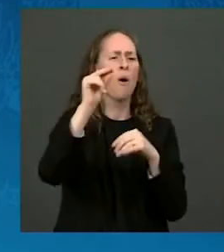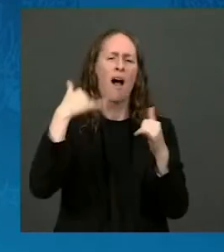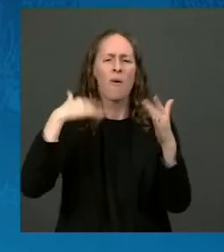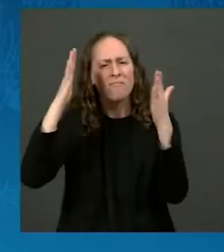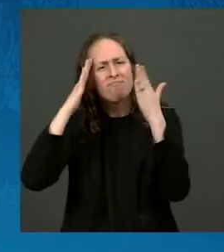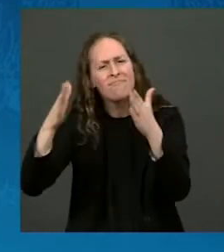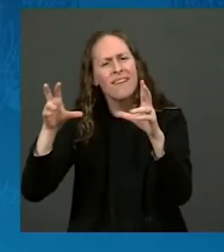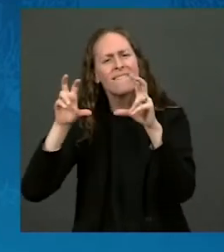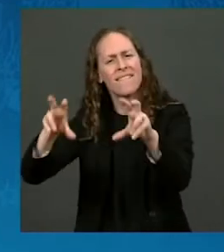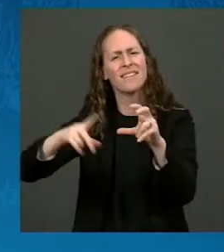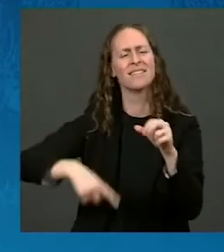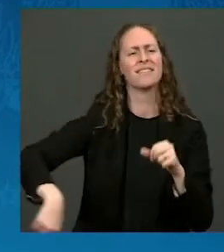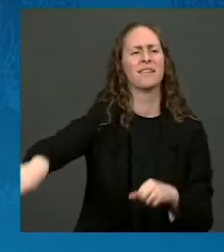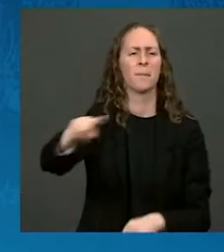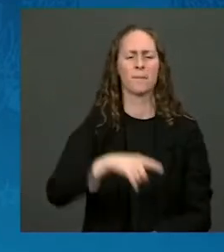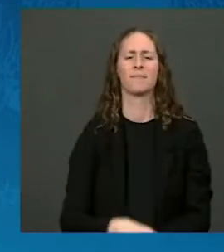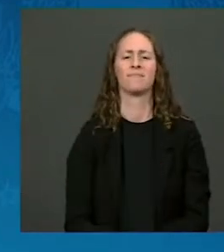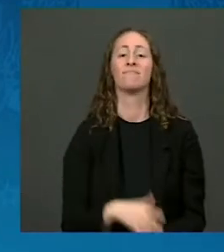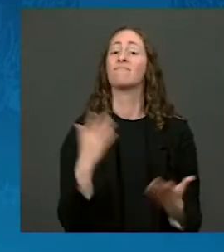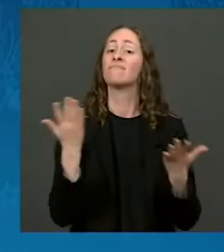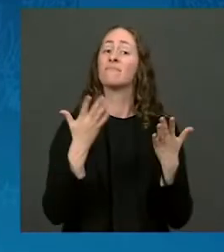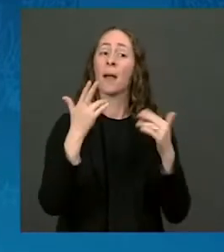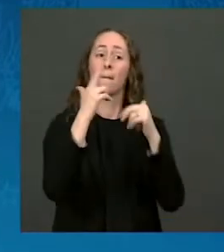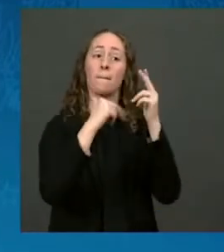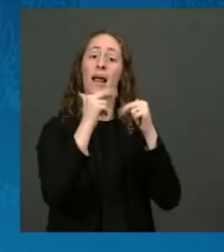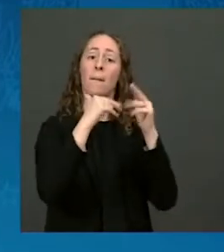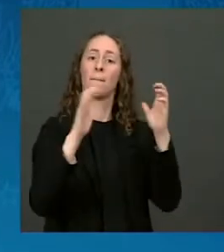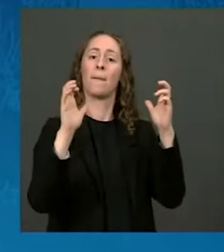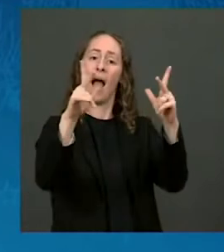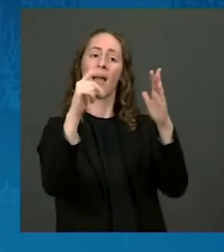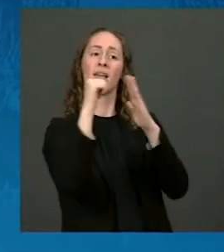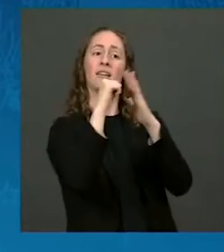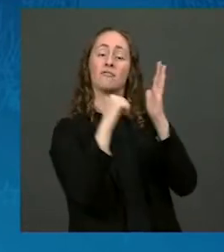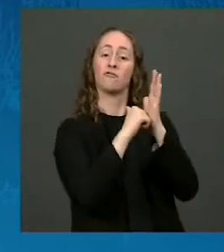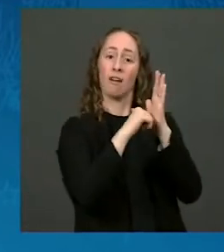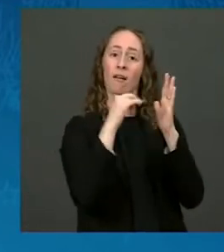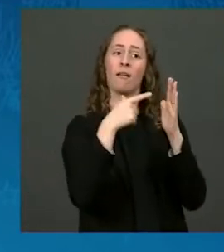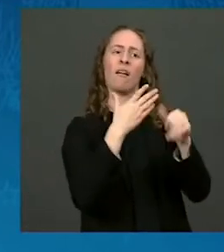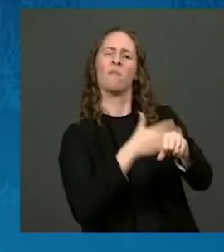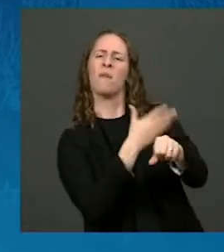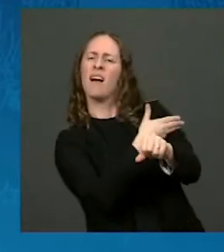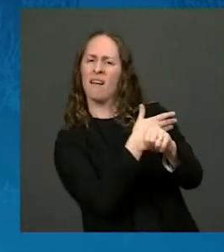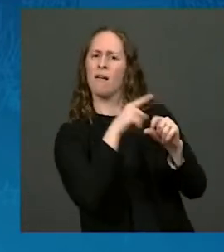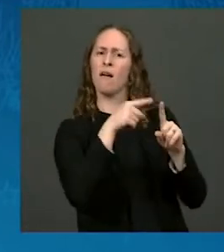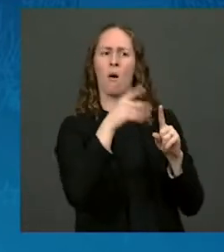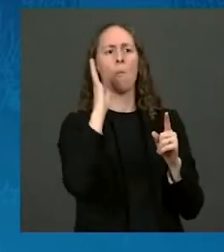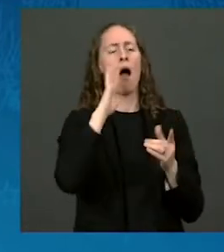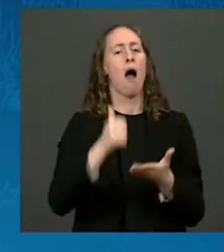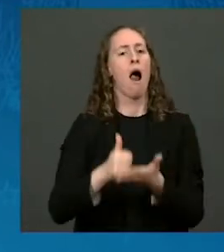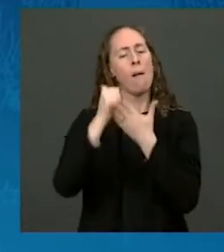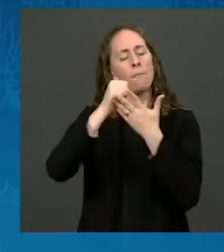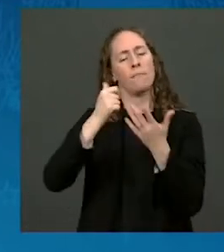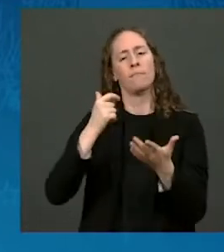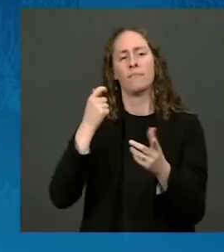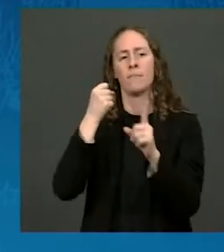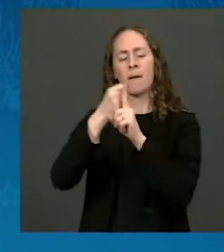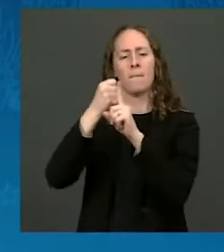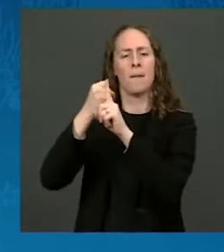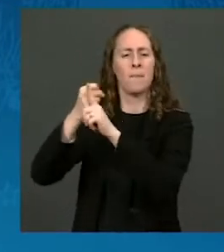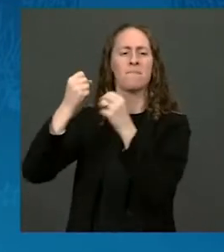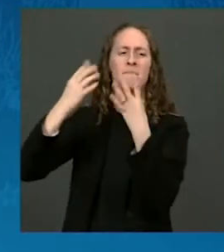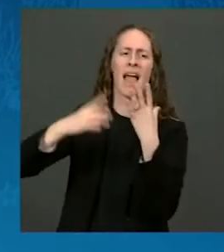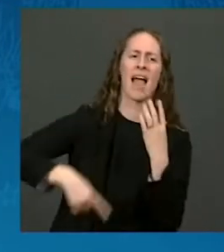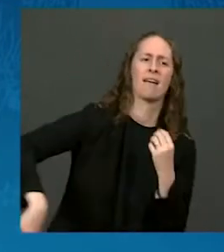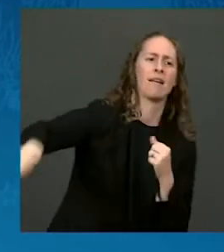Build Back Better, will have a significant impact on Indian country. As Native American families struggle to find